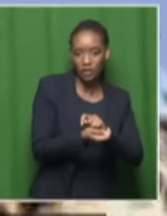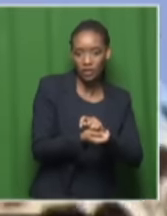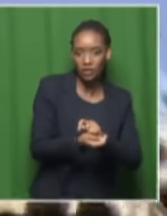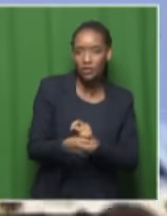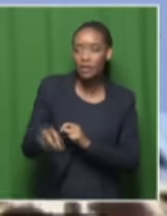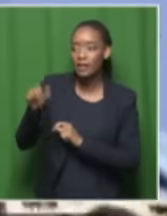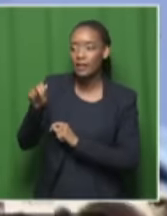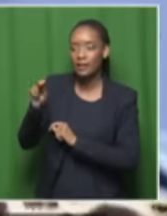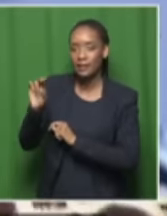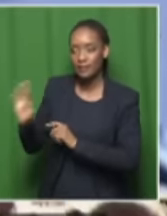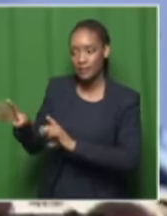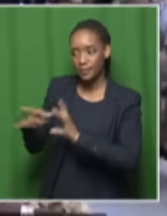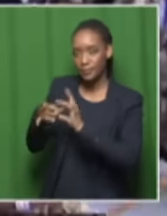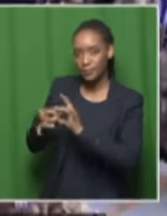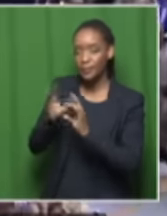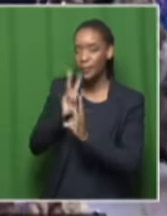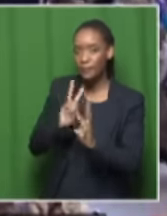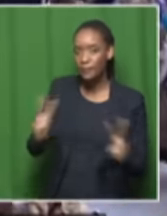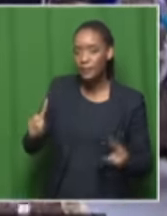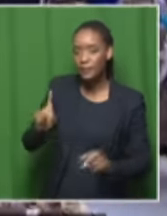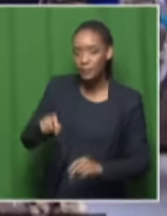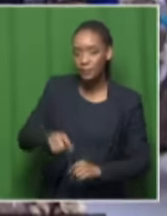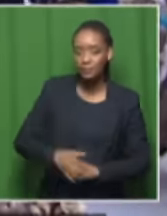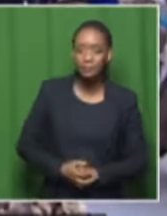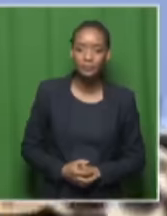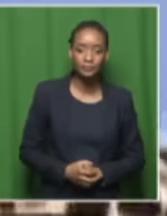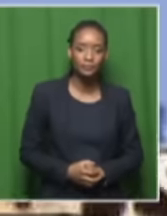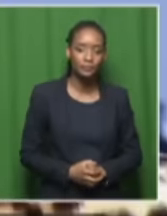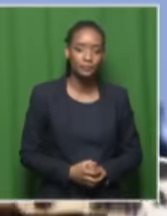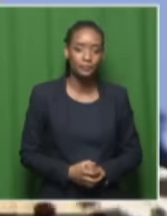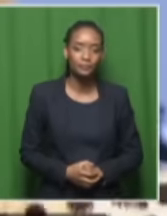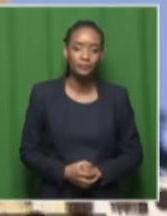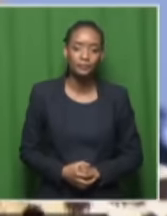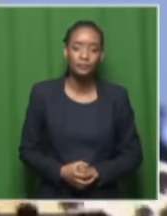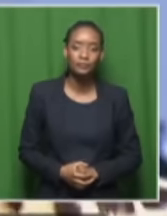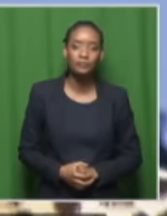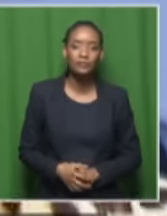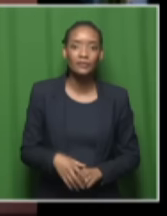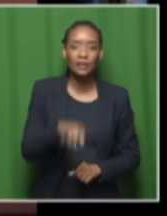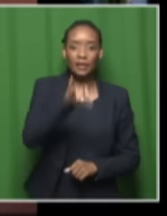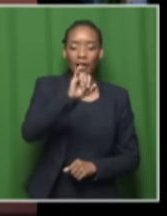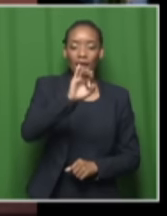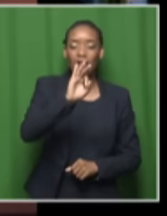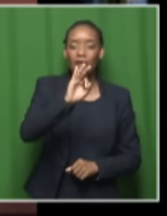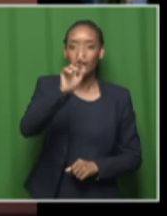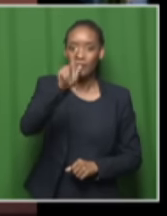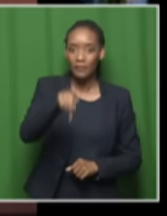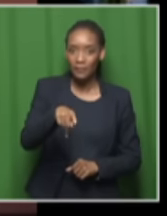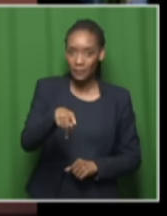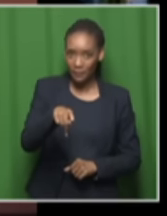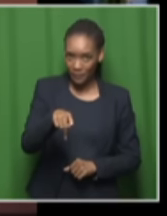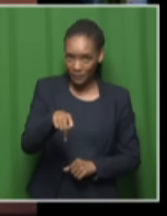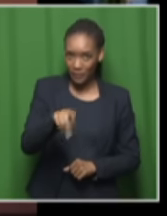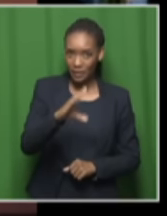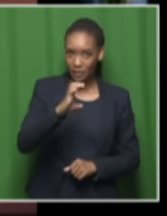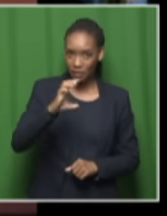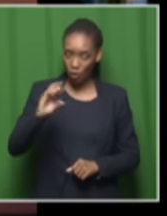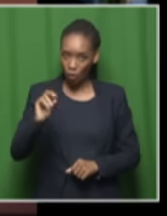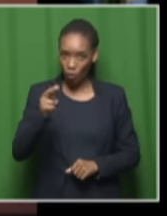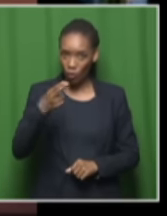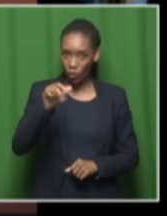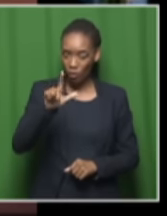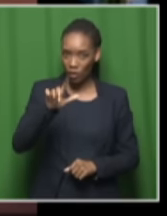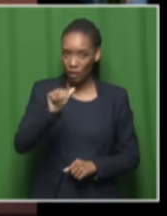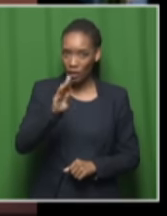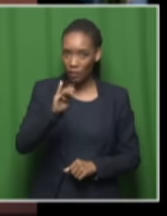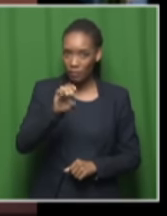with the anc mr savisa and the entire leadership of the ifp in my view have a very very huge